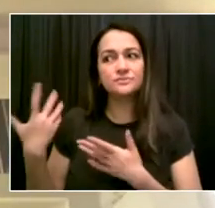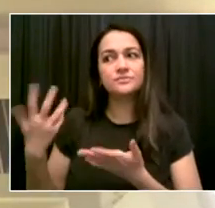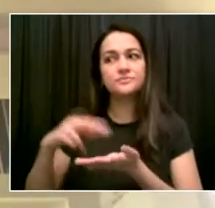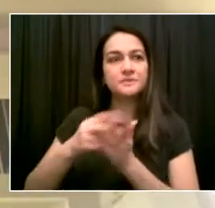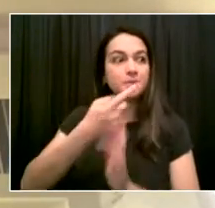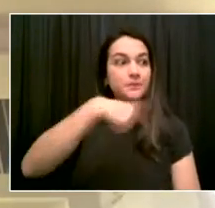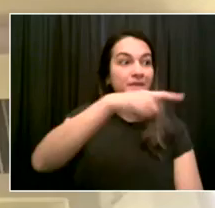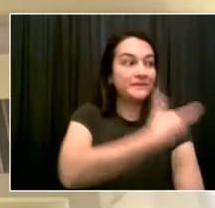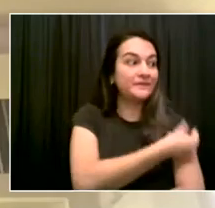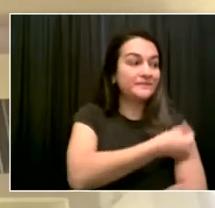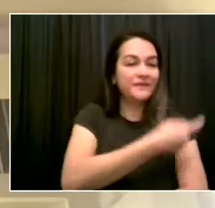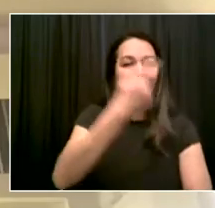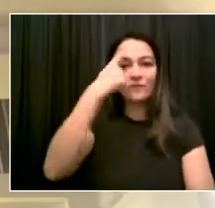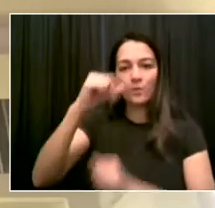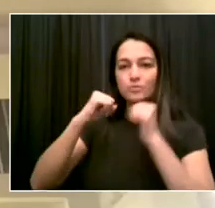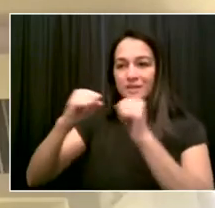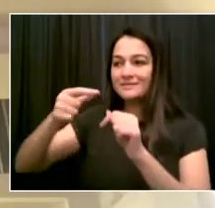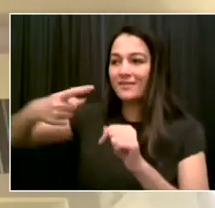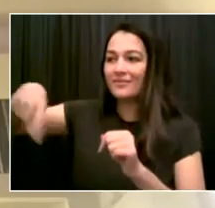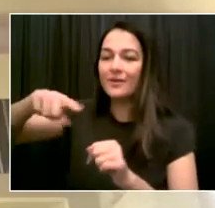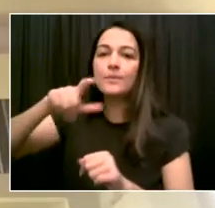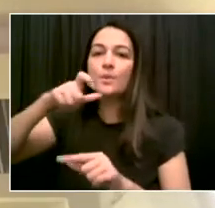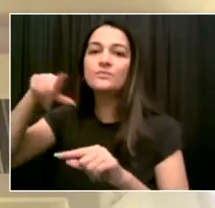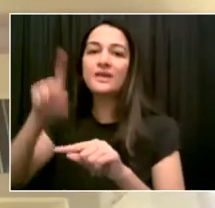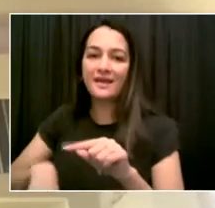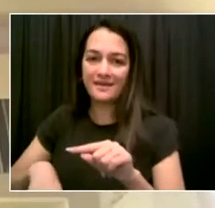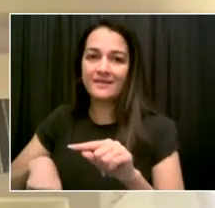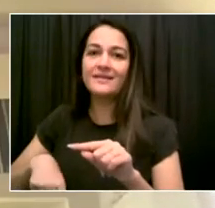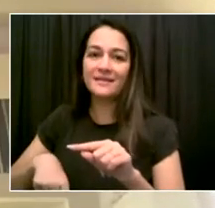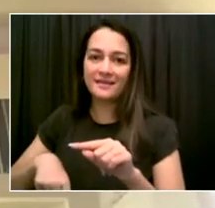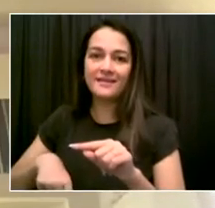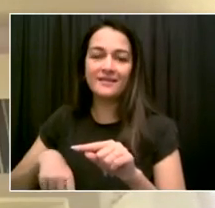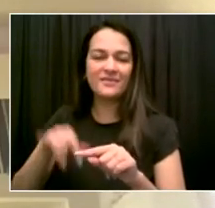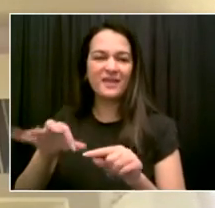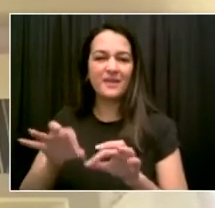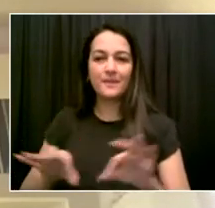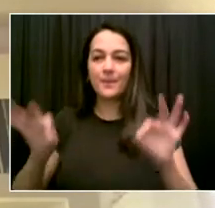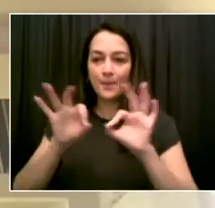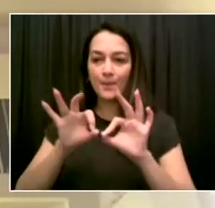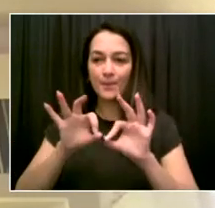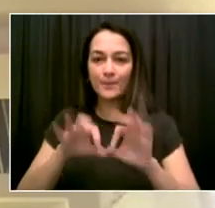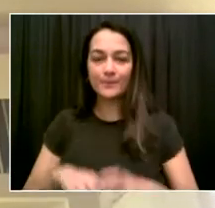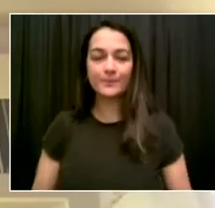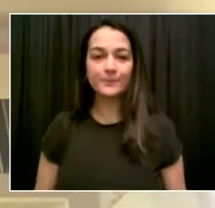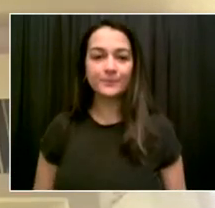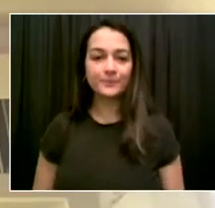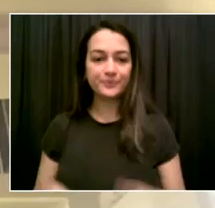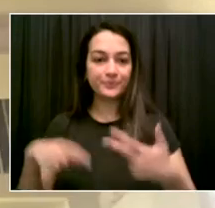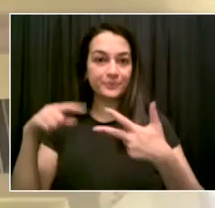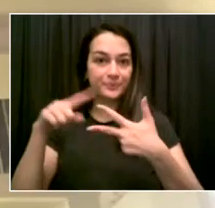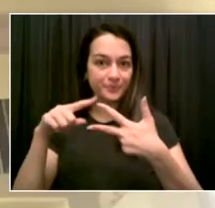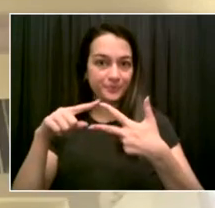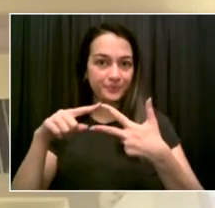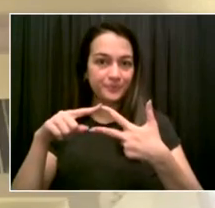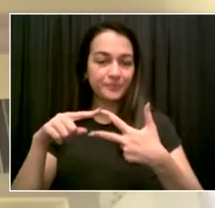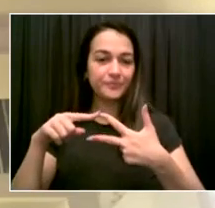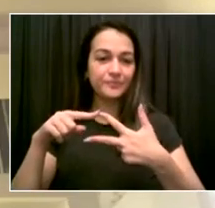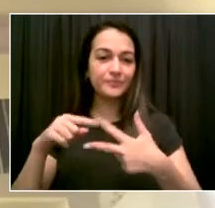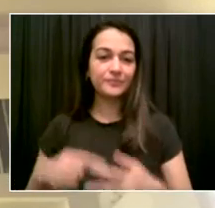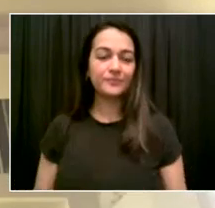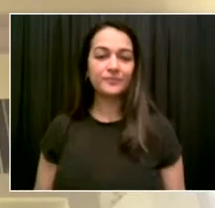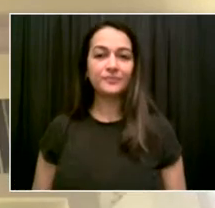The questions that people have now about society will be cleared up with this announcement.